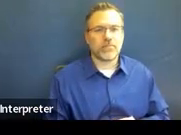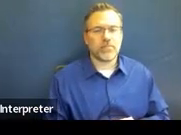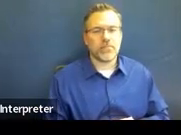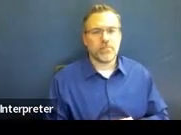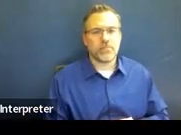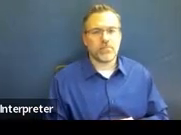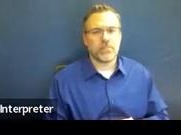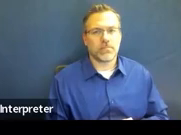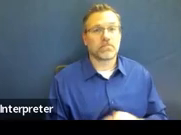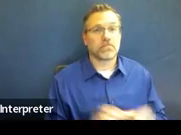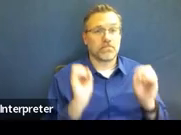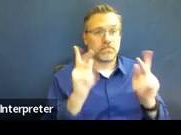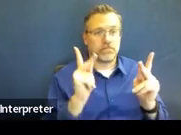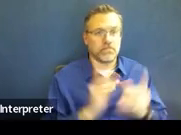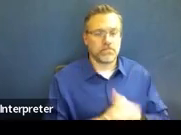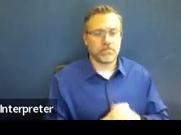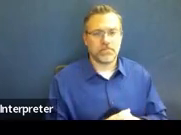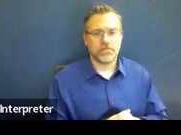Okay.